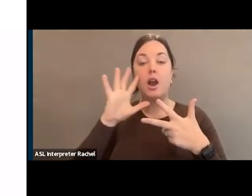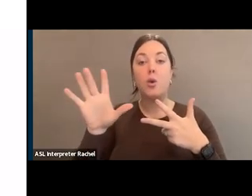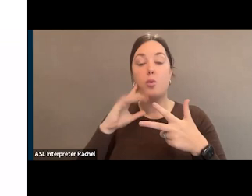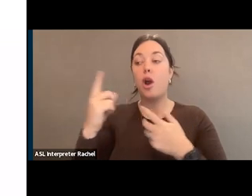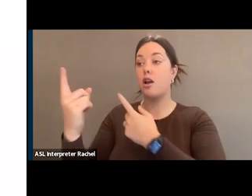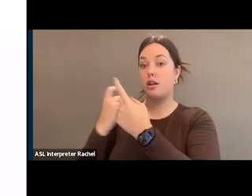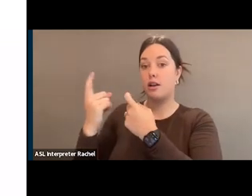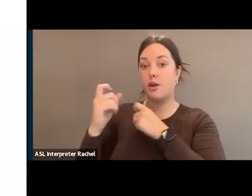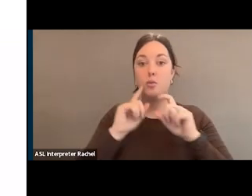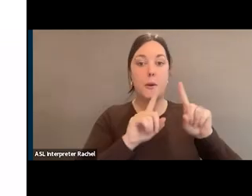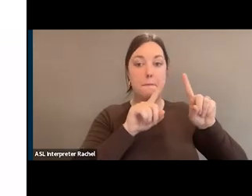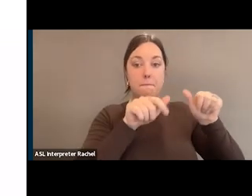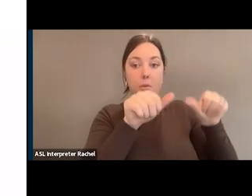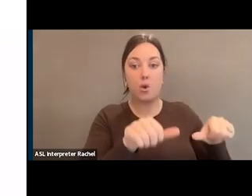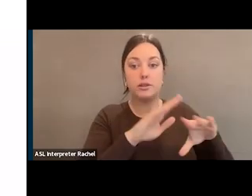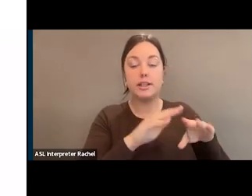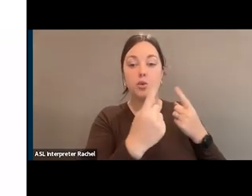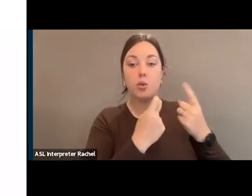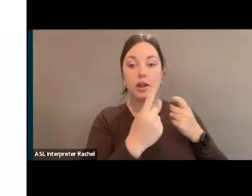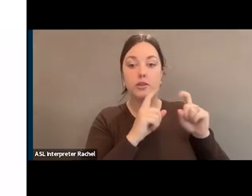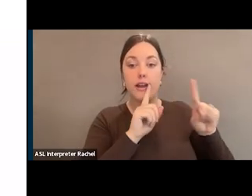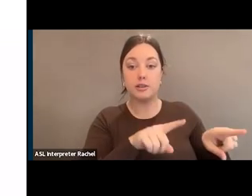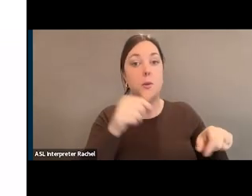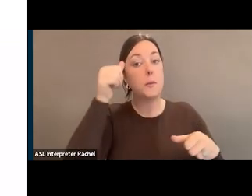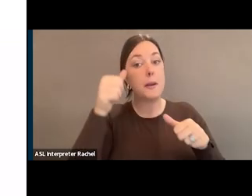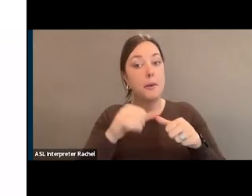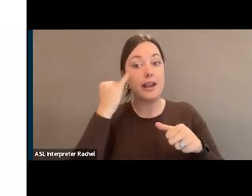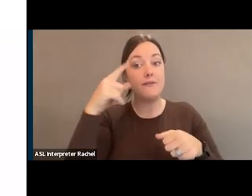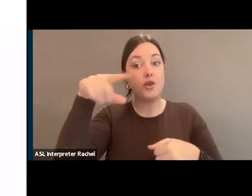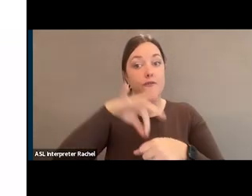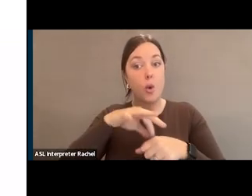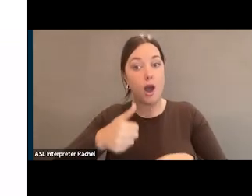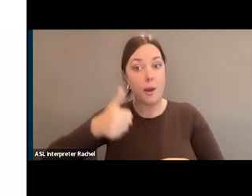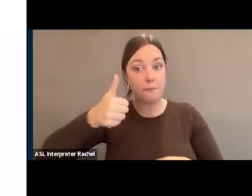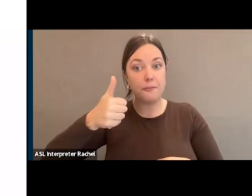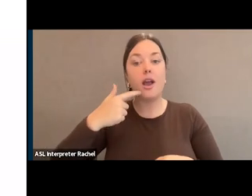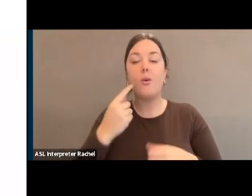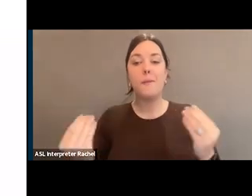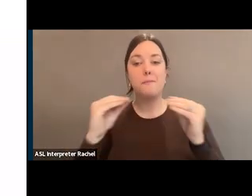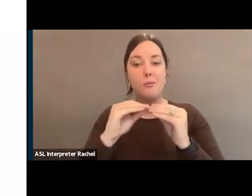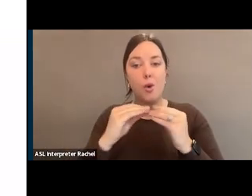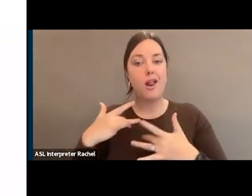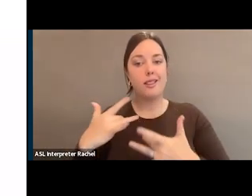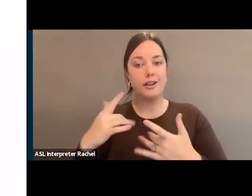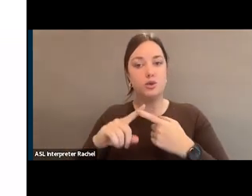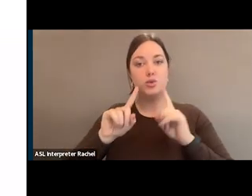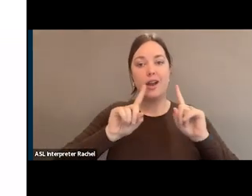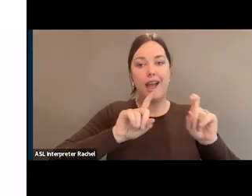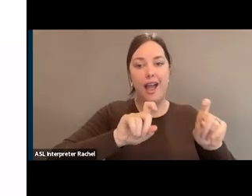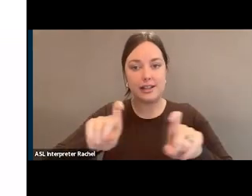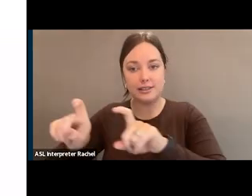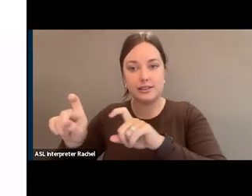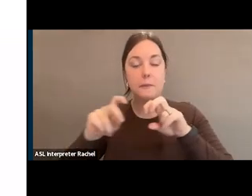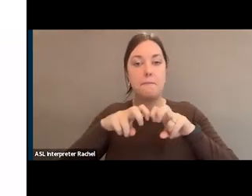the Q&A section. And remember, those that get upvoted will have the highest chance I'll be able to pose those questions to the panelists for